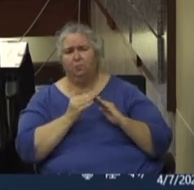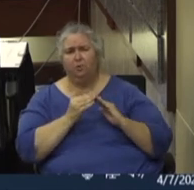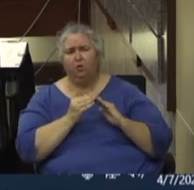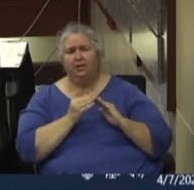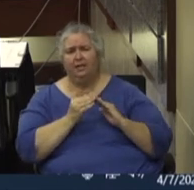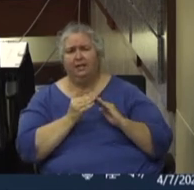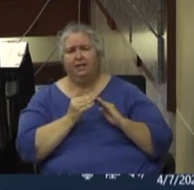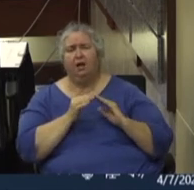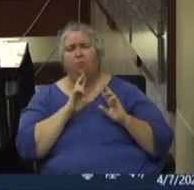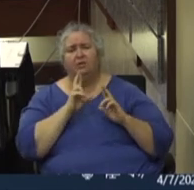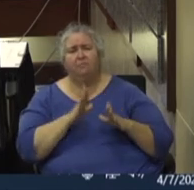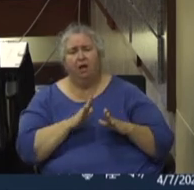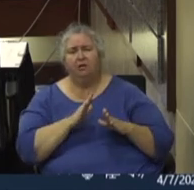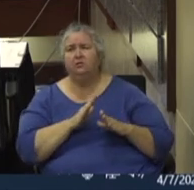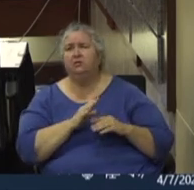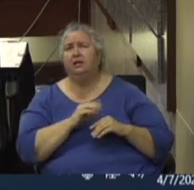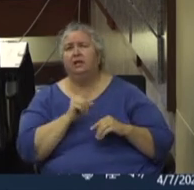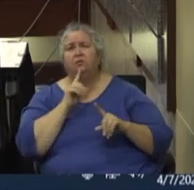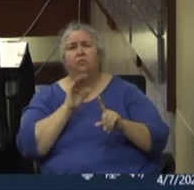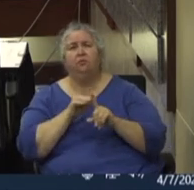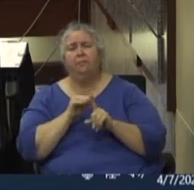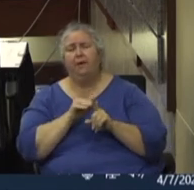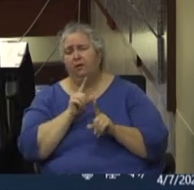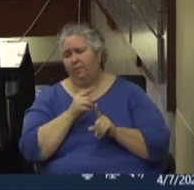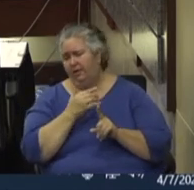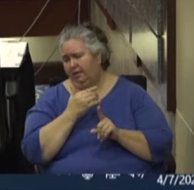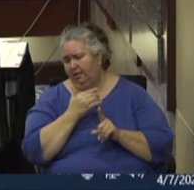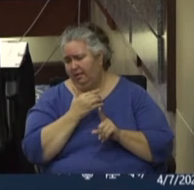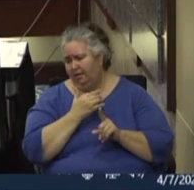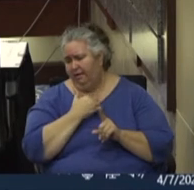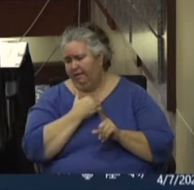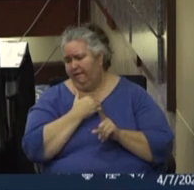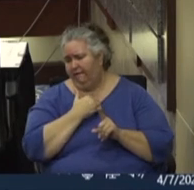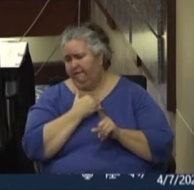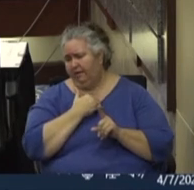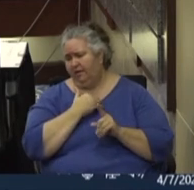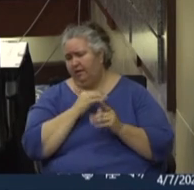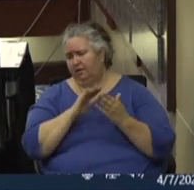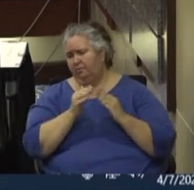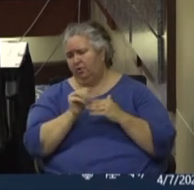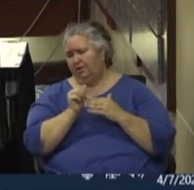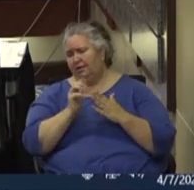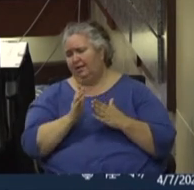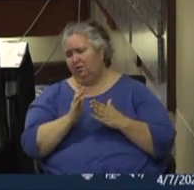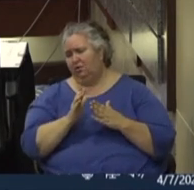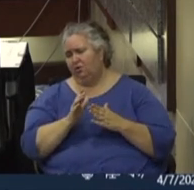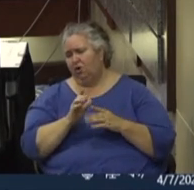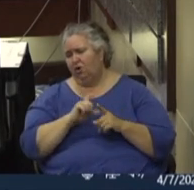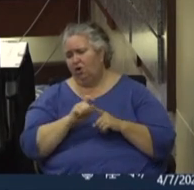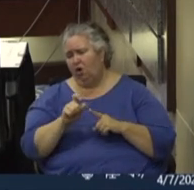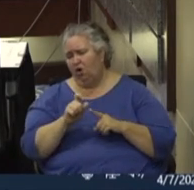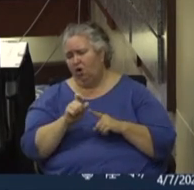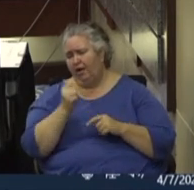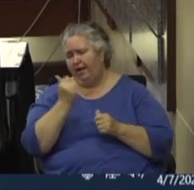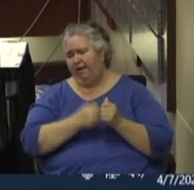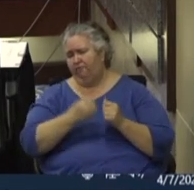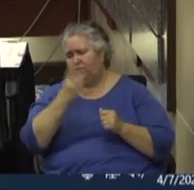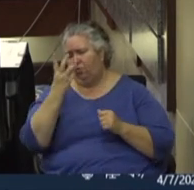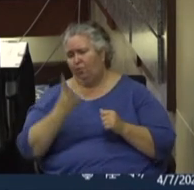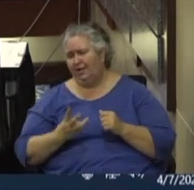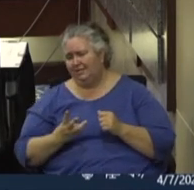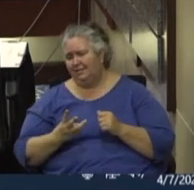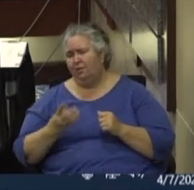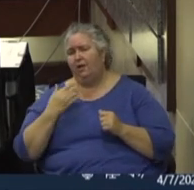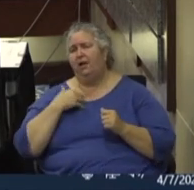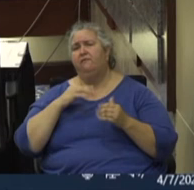responders. And just to remind you, we do have, um, a community leaders call on every Wednesday. We have